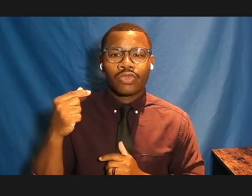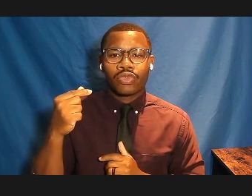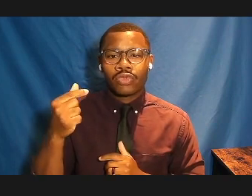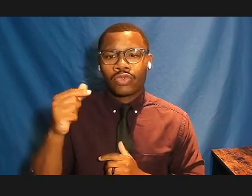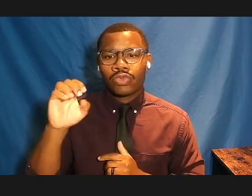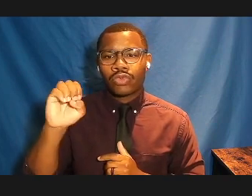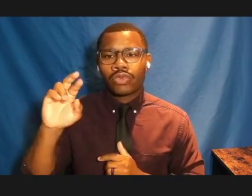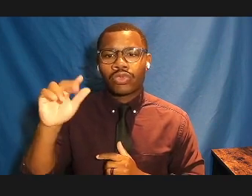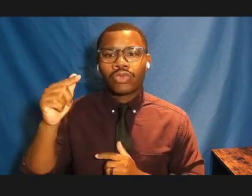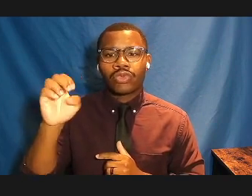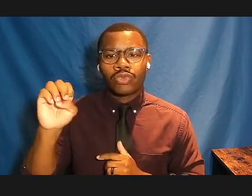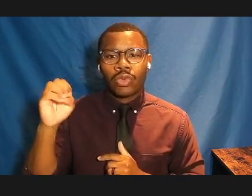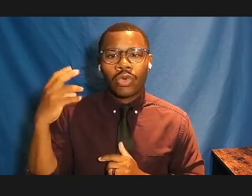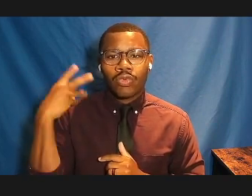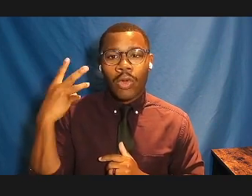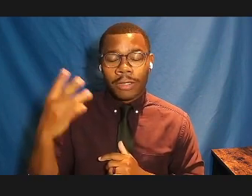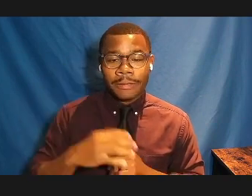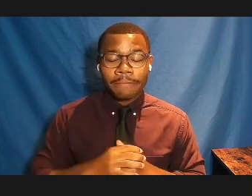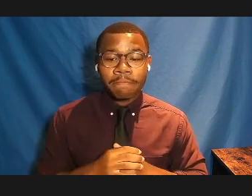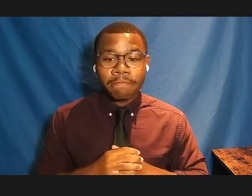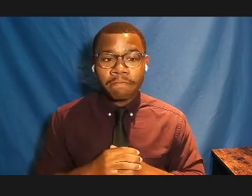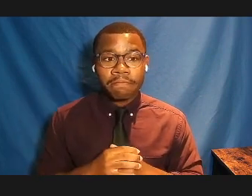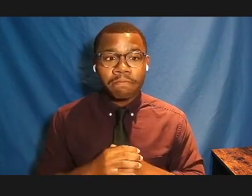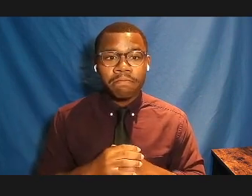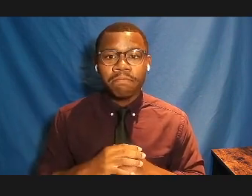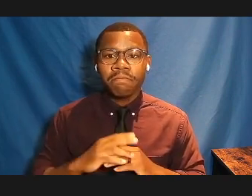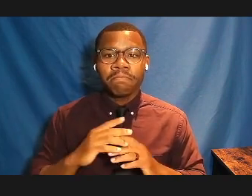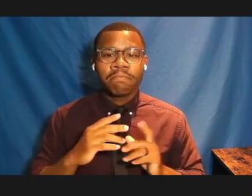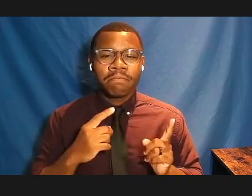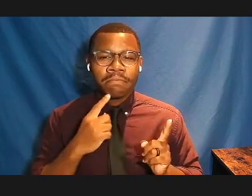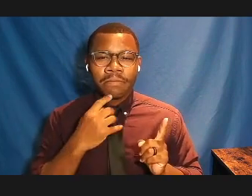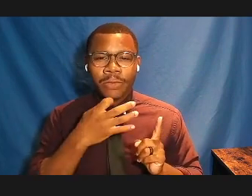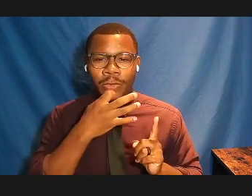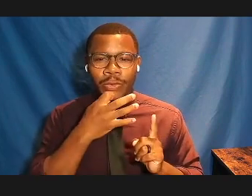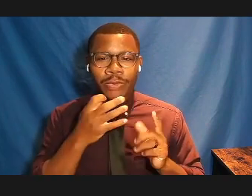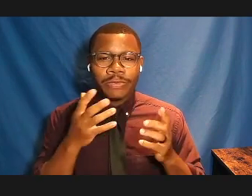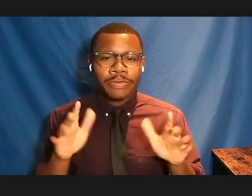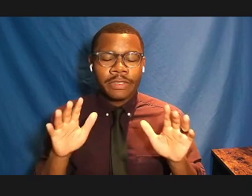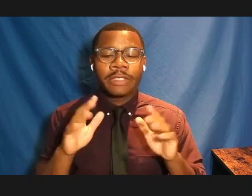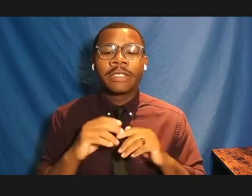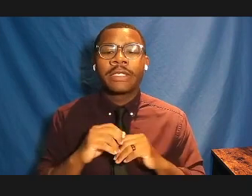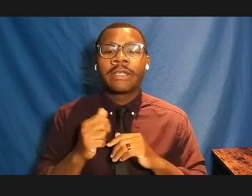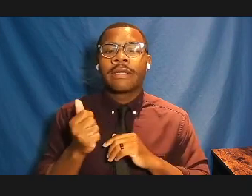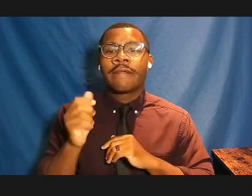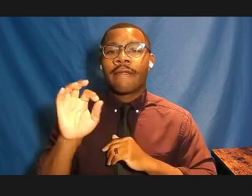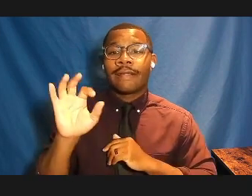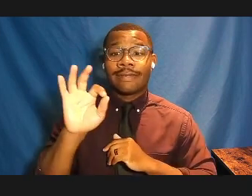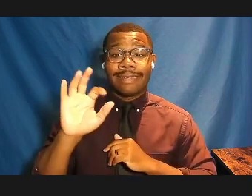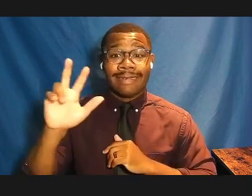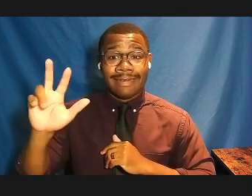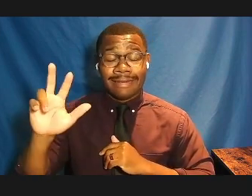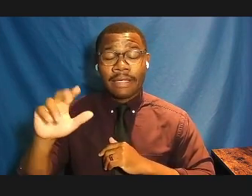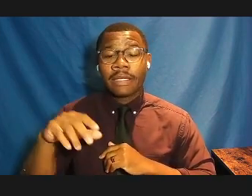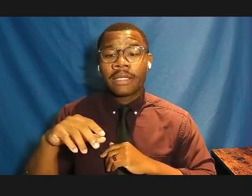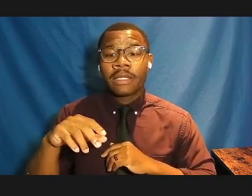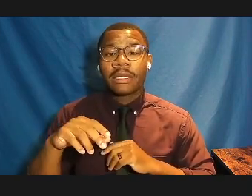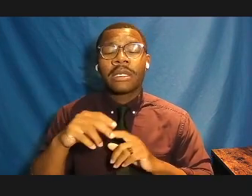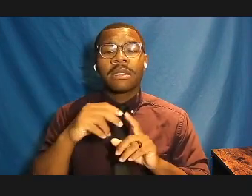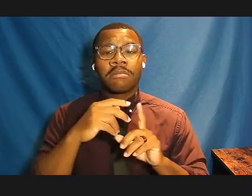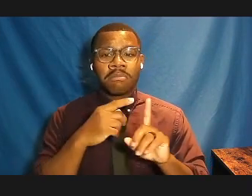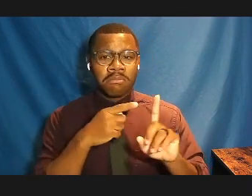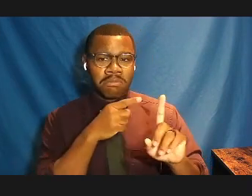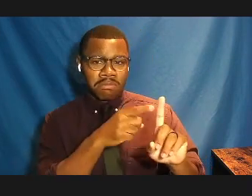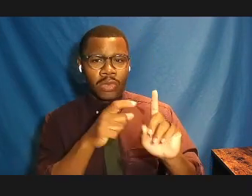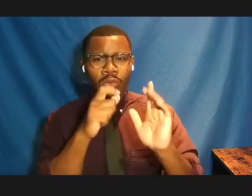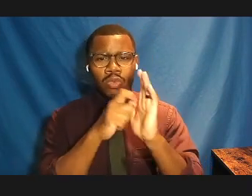theorist, Gerald Visner, I'm almost done, defined survivance in his 1999 book, Manifest Manners, Narratives